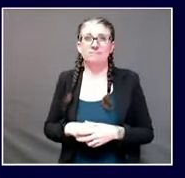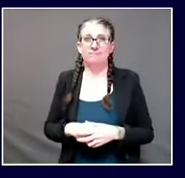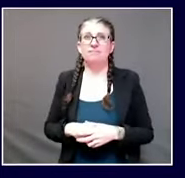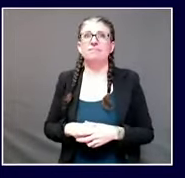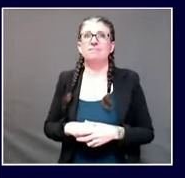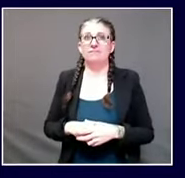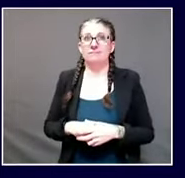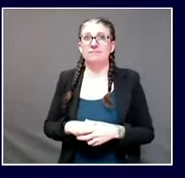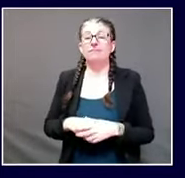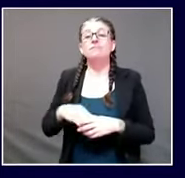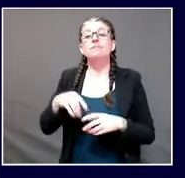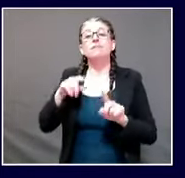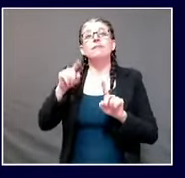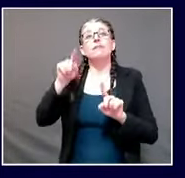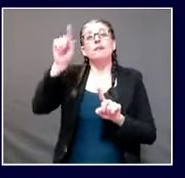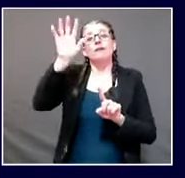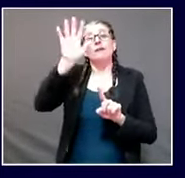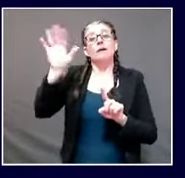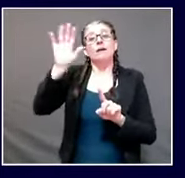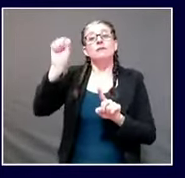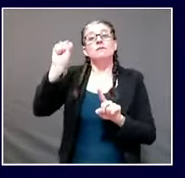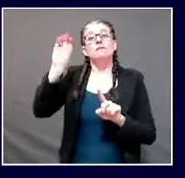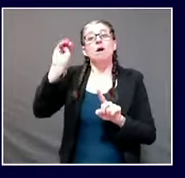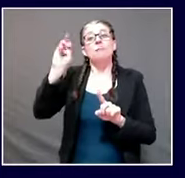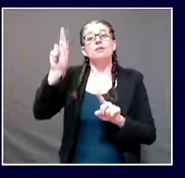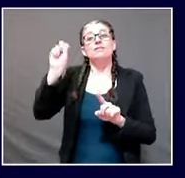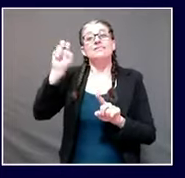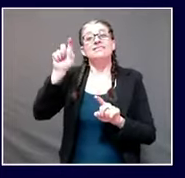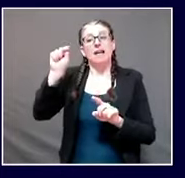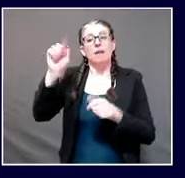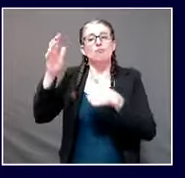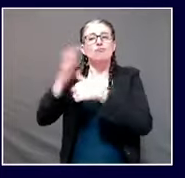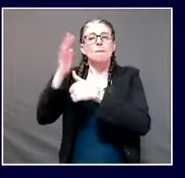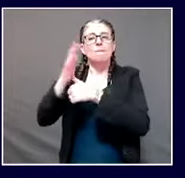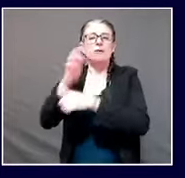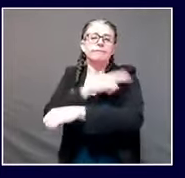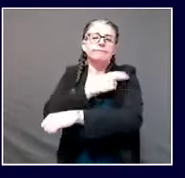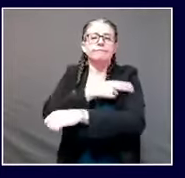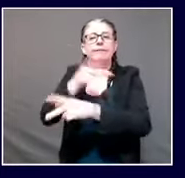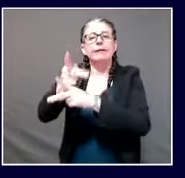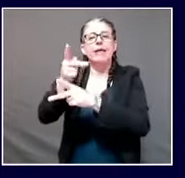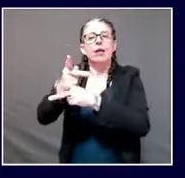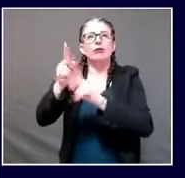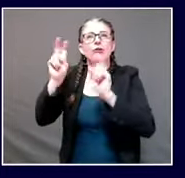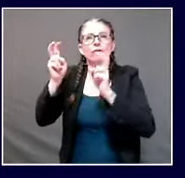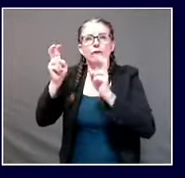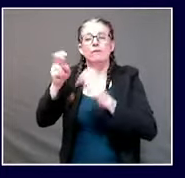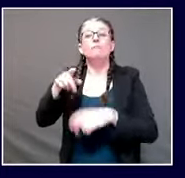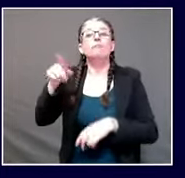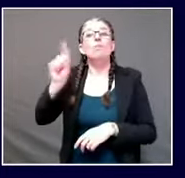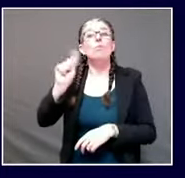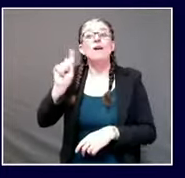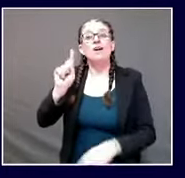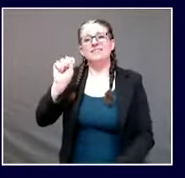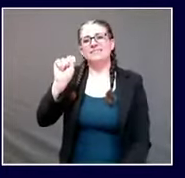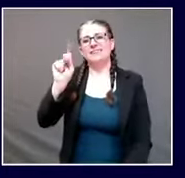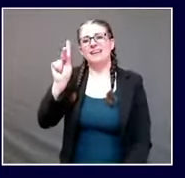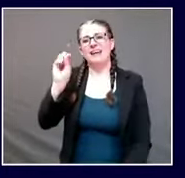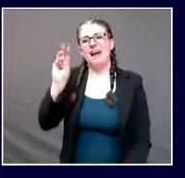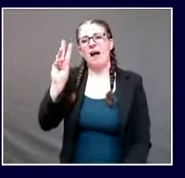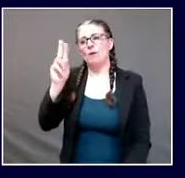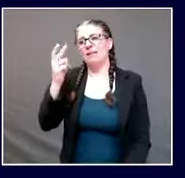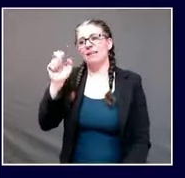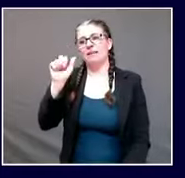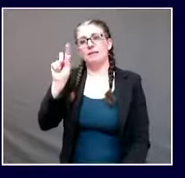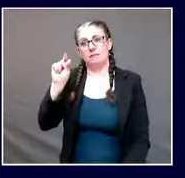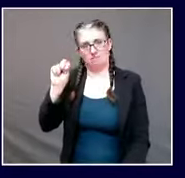epidemiological assessment come on top of three additional investigations we opened yesterday, all three of which were